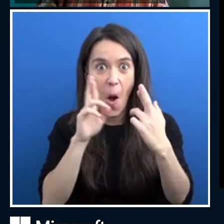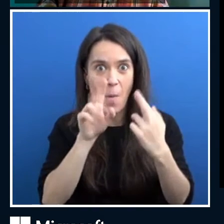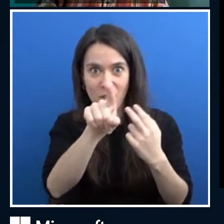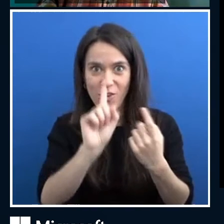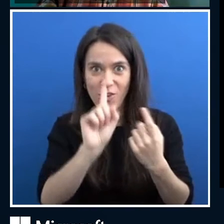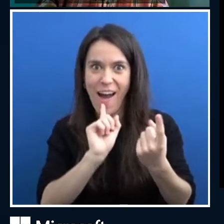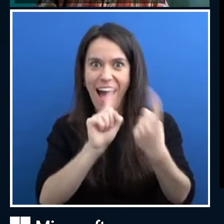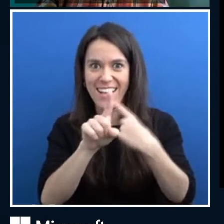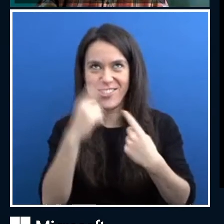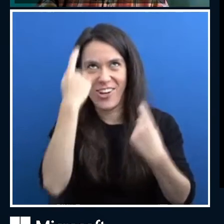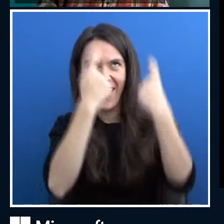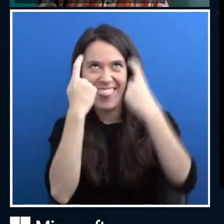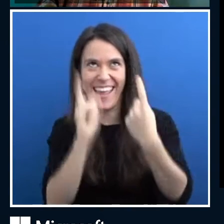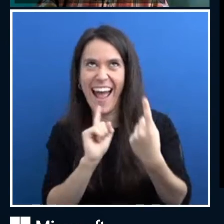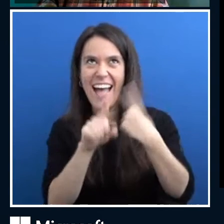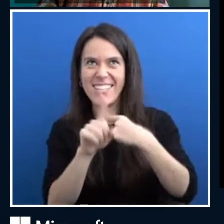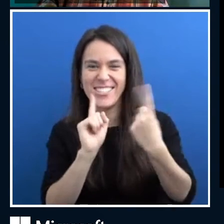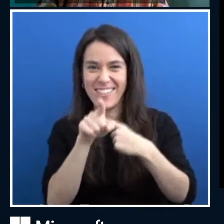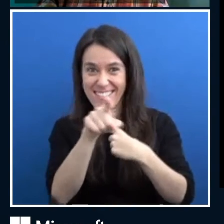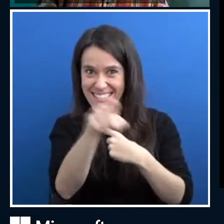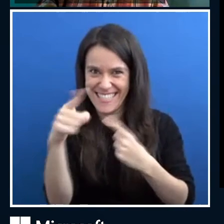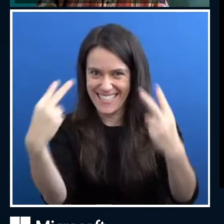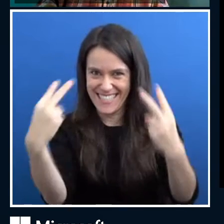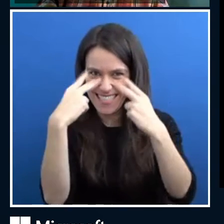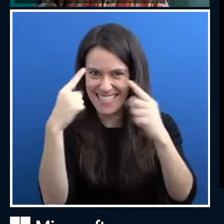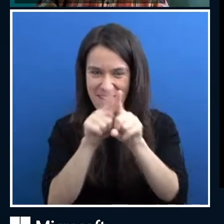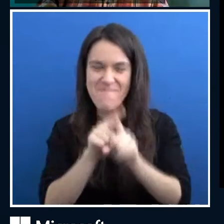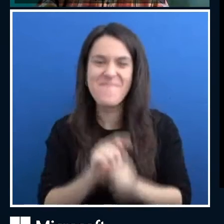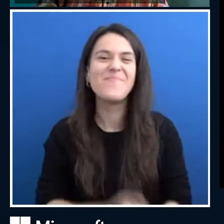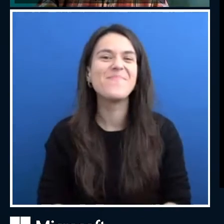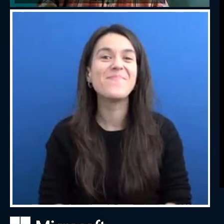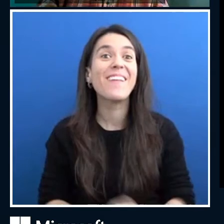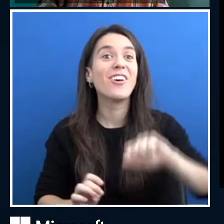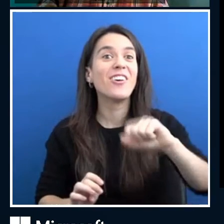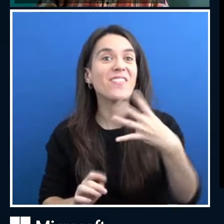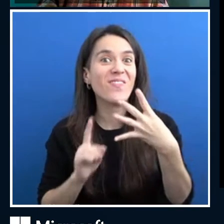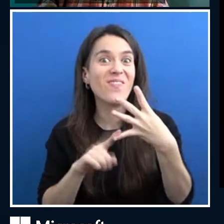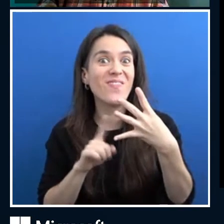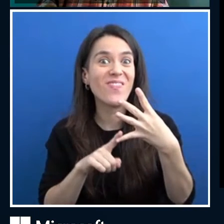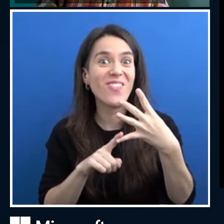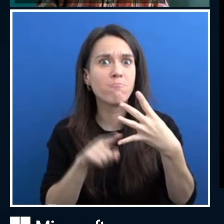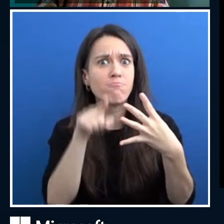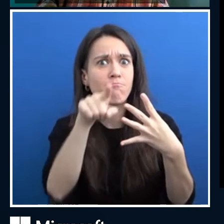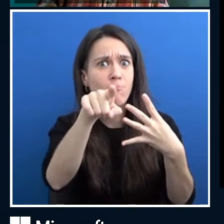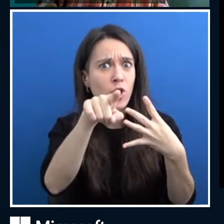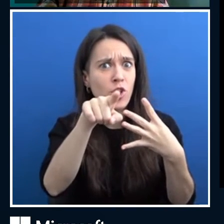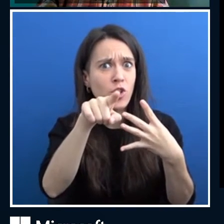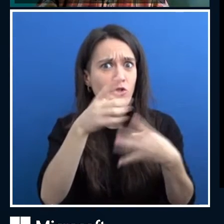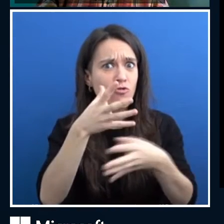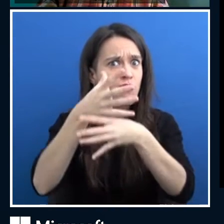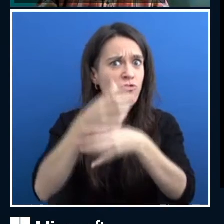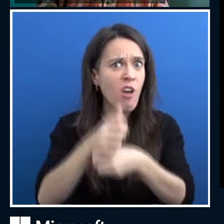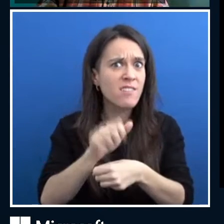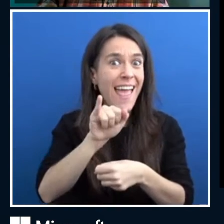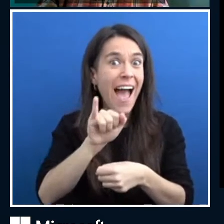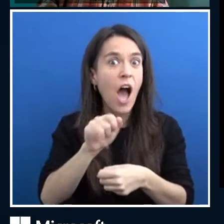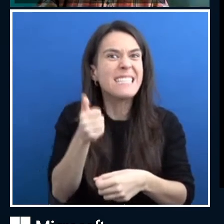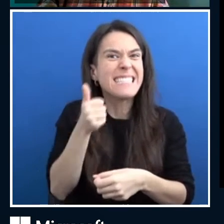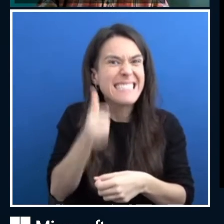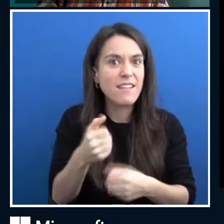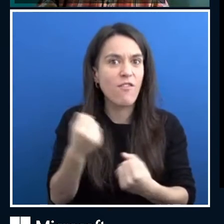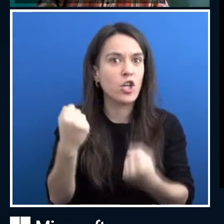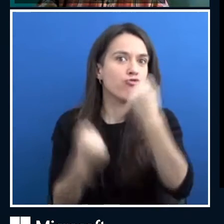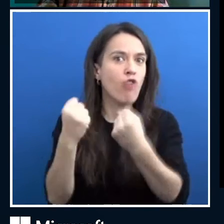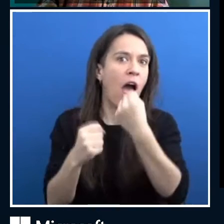next one, would you trust an AI to drive you? Okay, we're relinquishing a little bit more